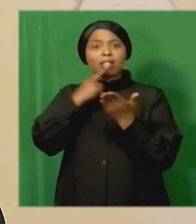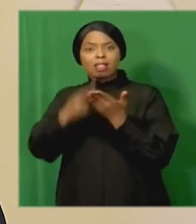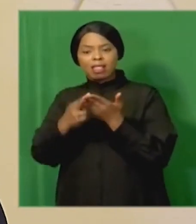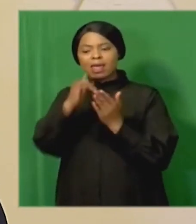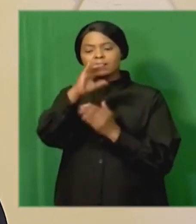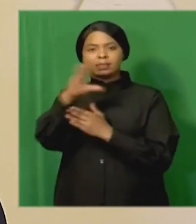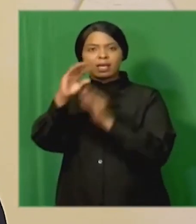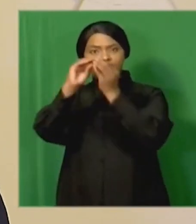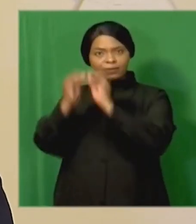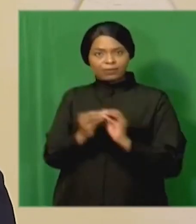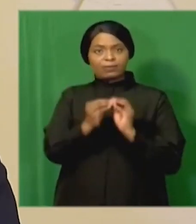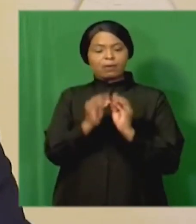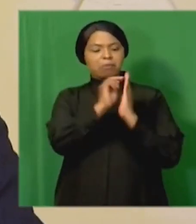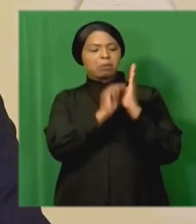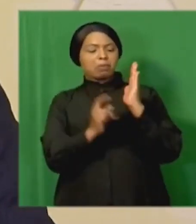reform